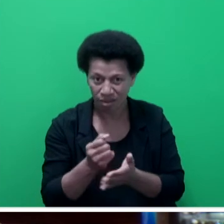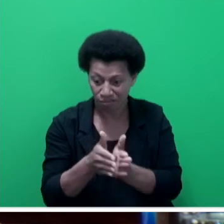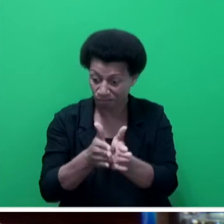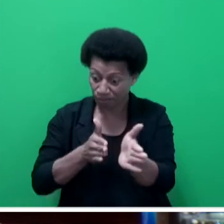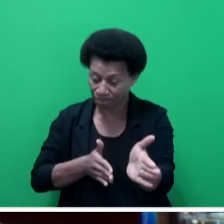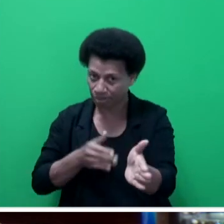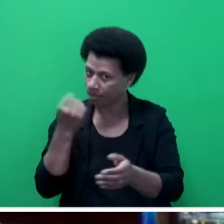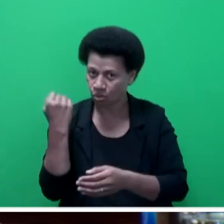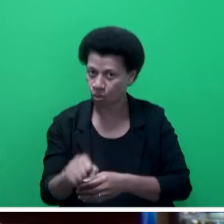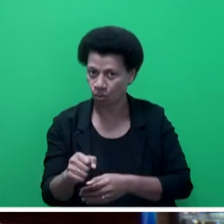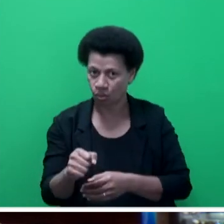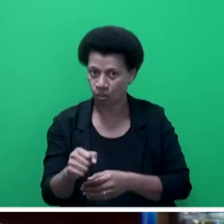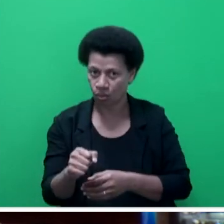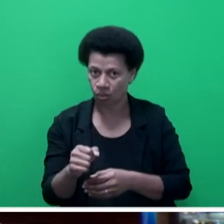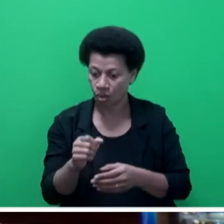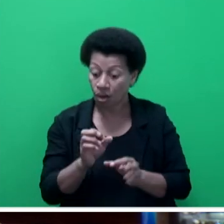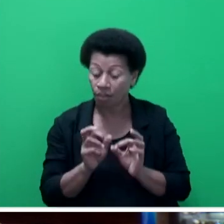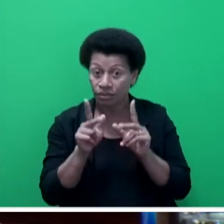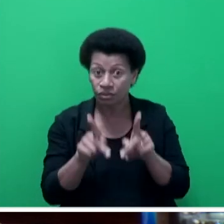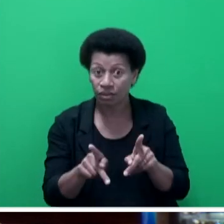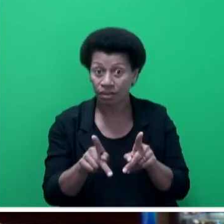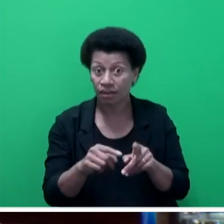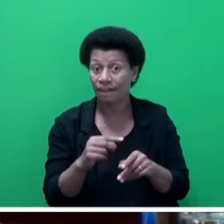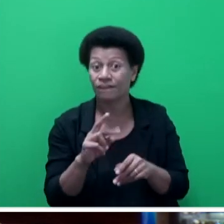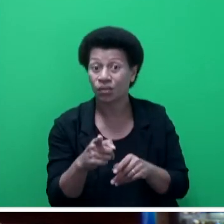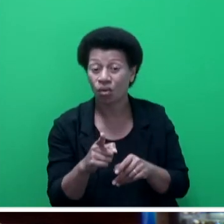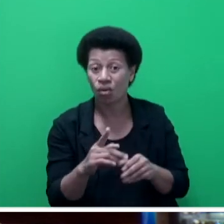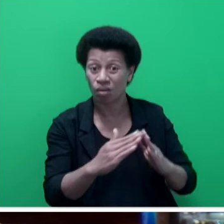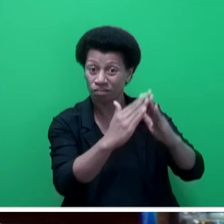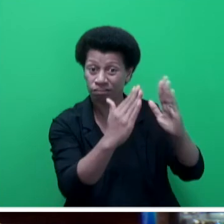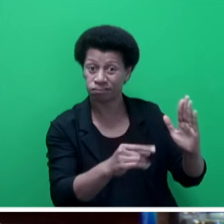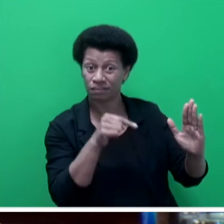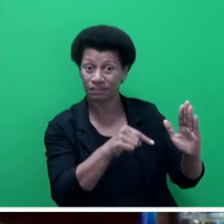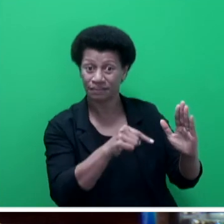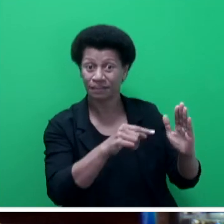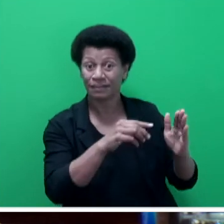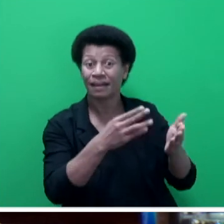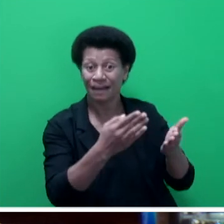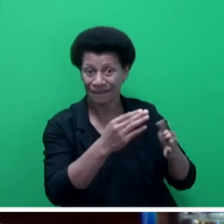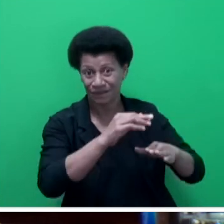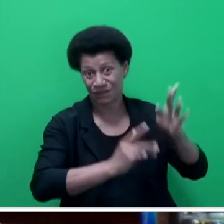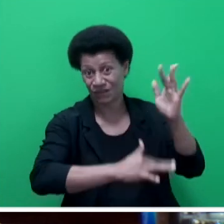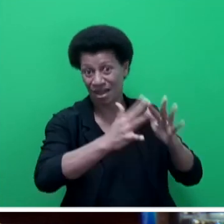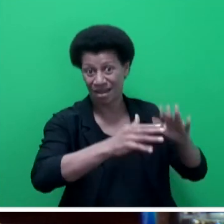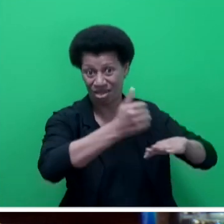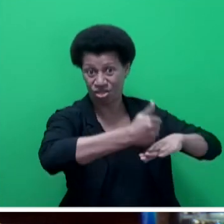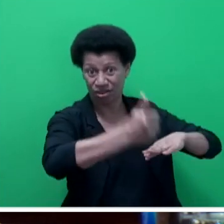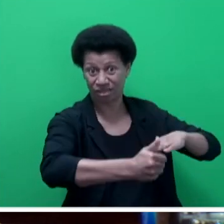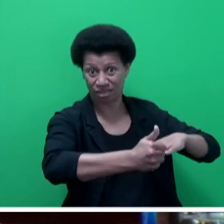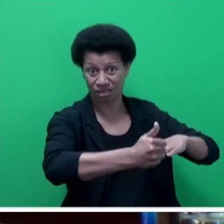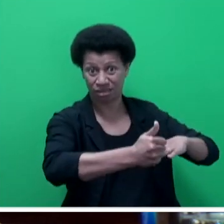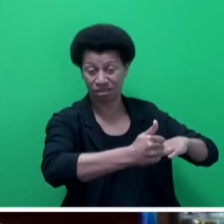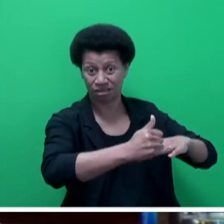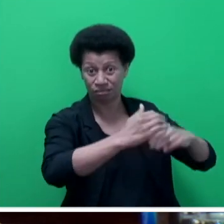There are opportunities for the nearest fire station crew to involve the community fire wardens in emergency